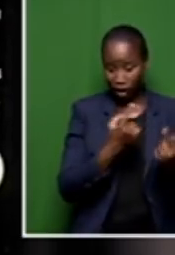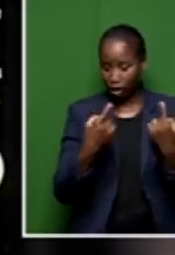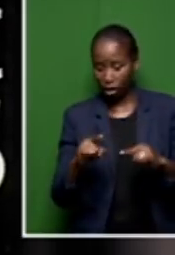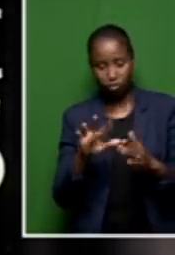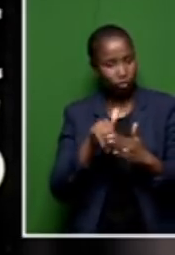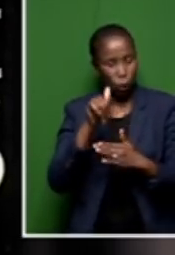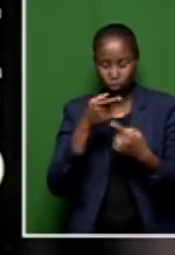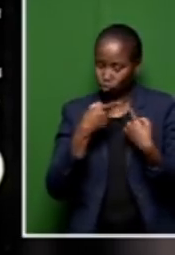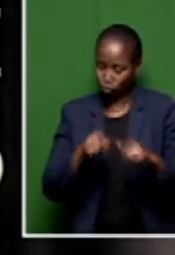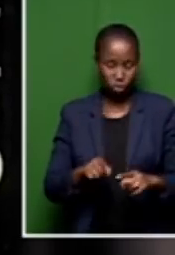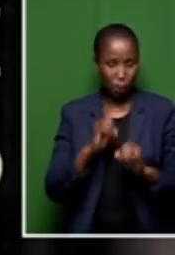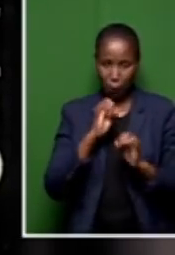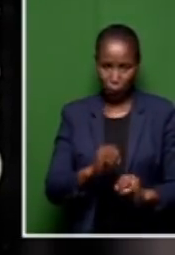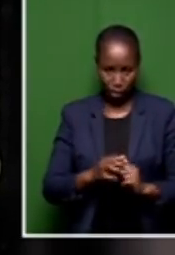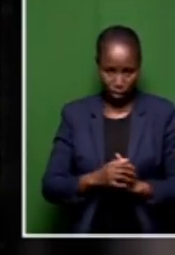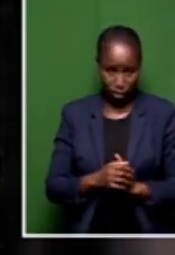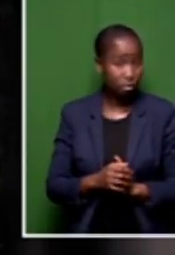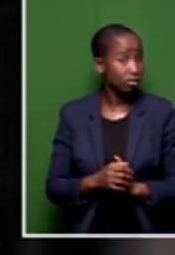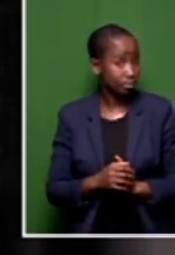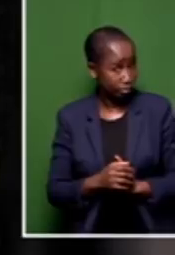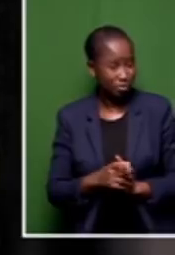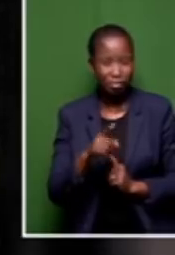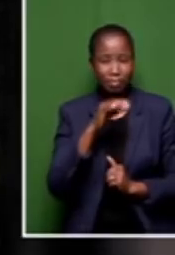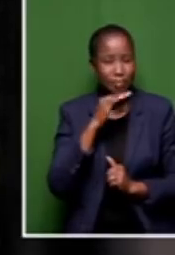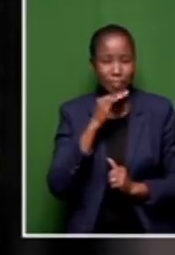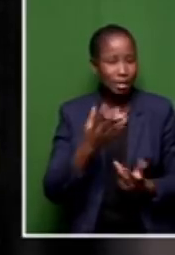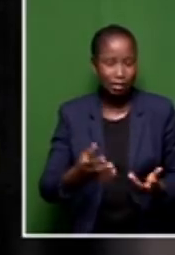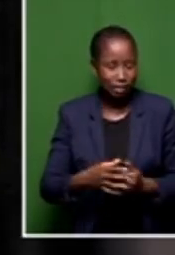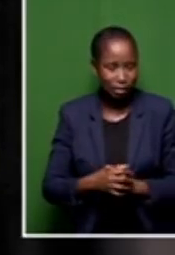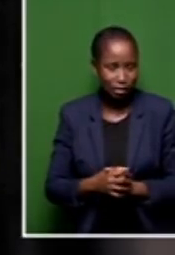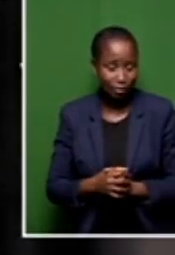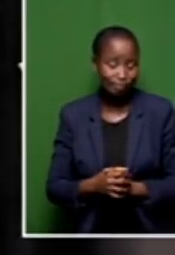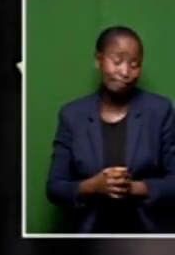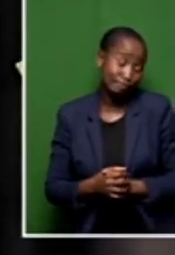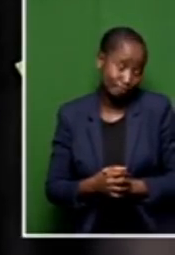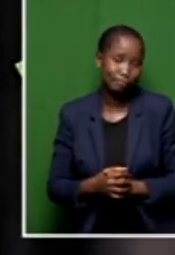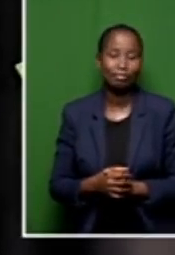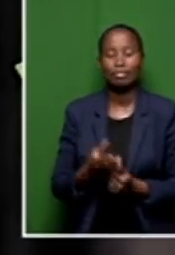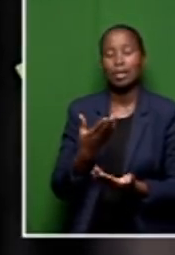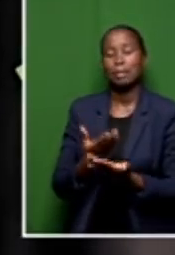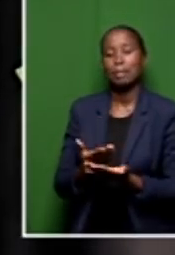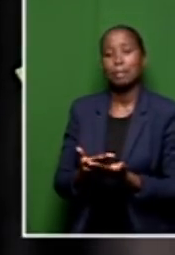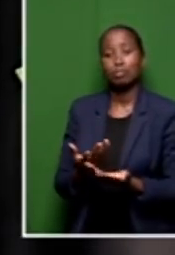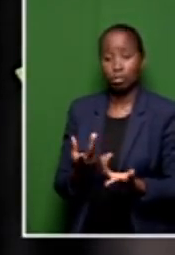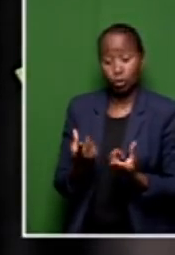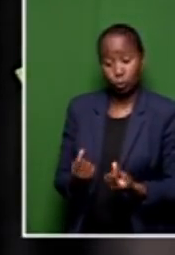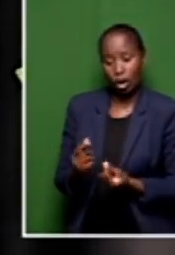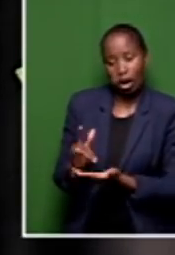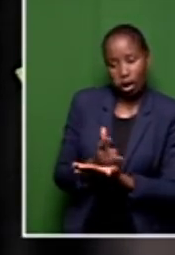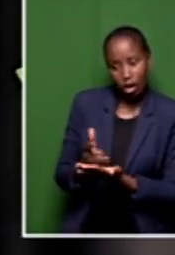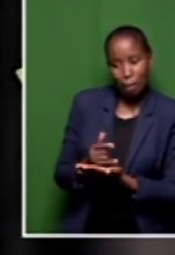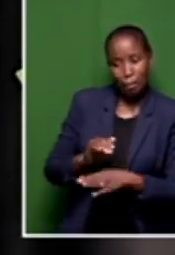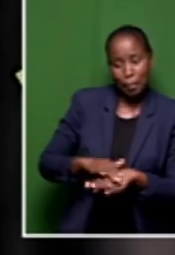up. They did not bother to vote. And what does that say in and of itself? But getting on and perhaps just to run through